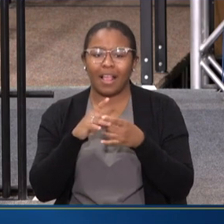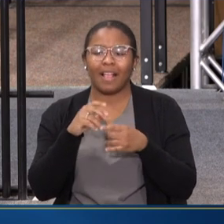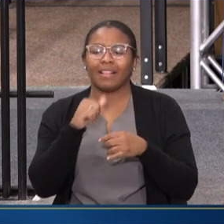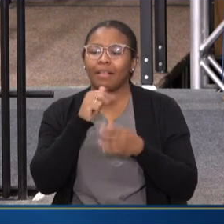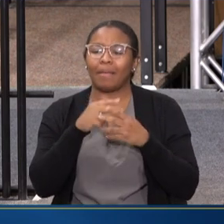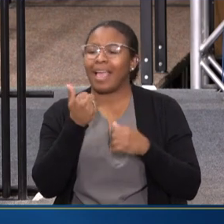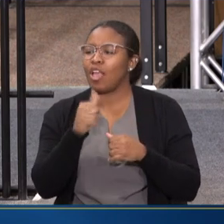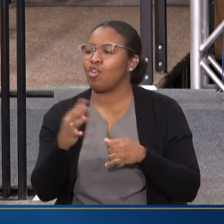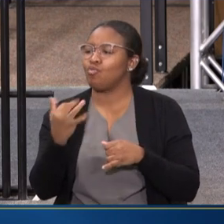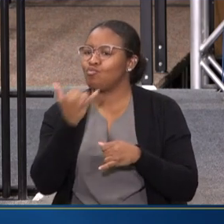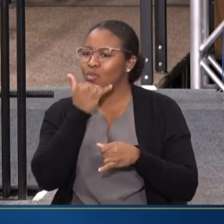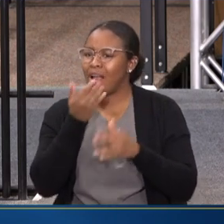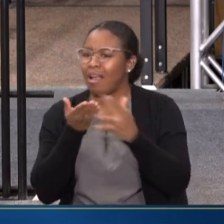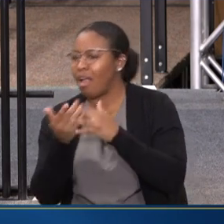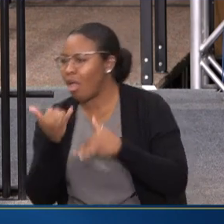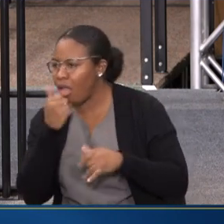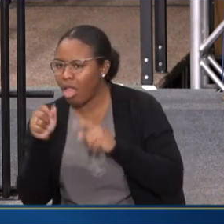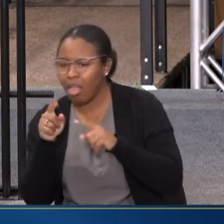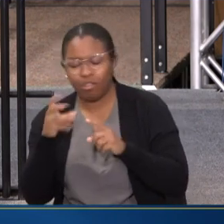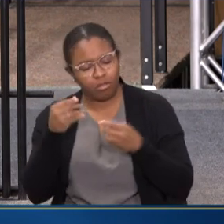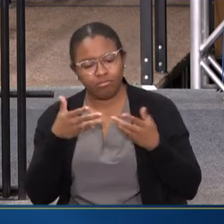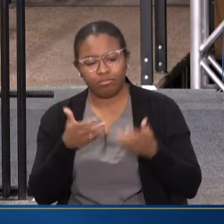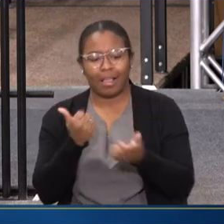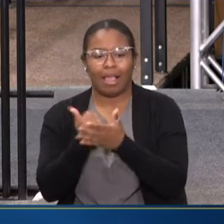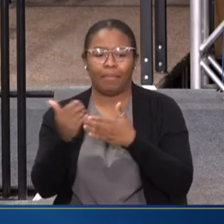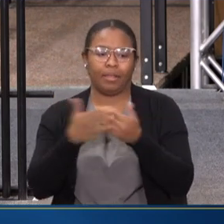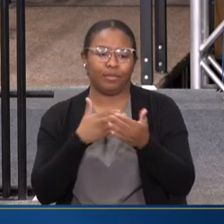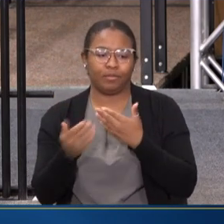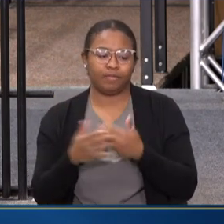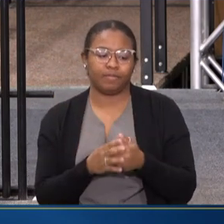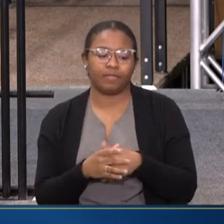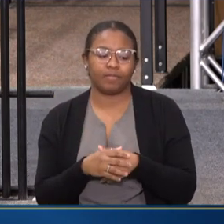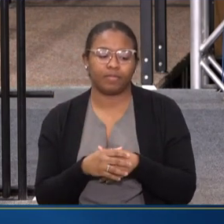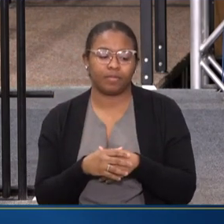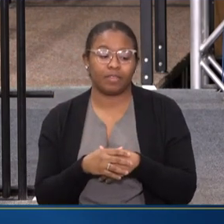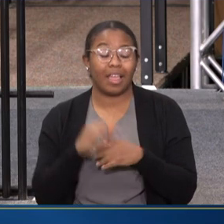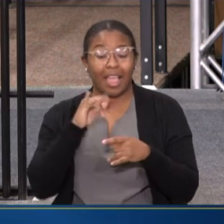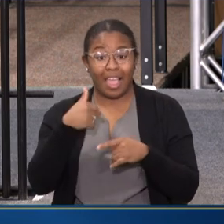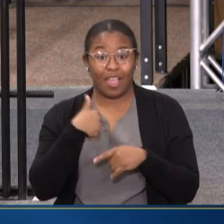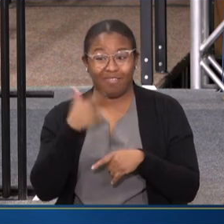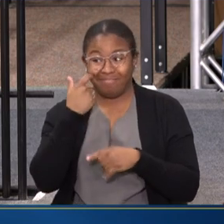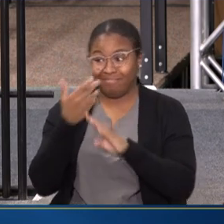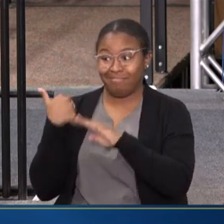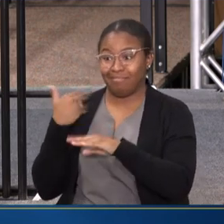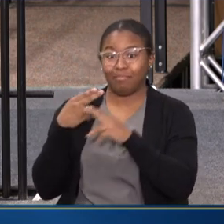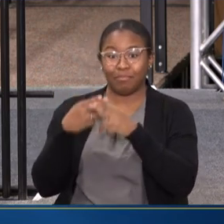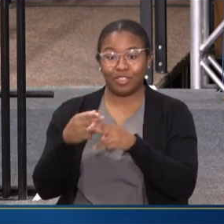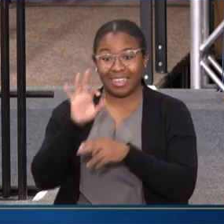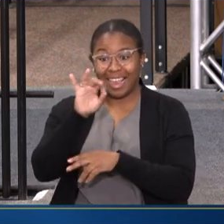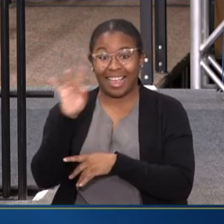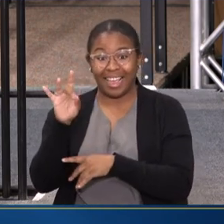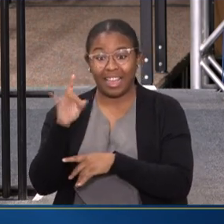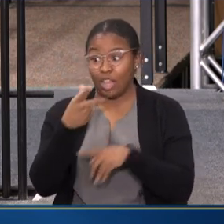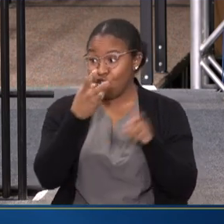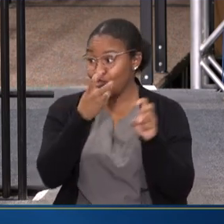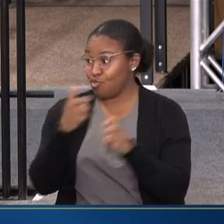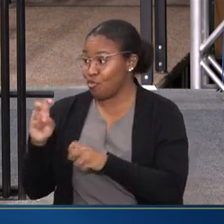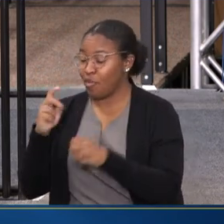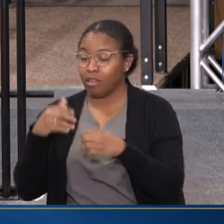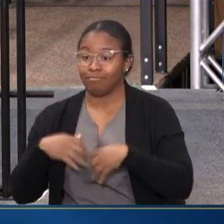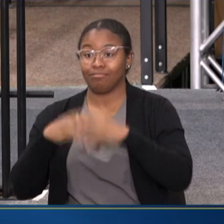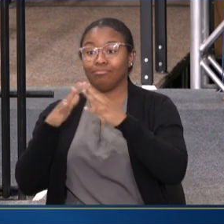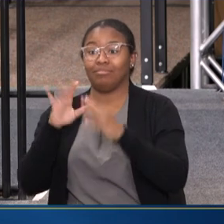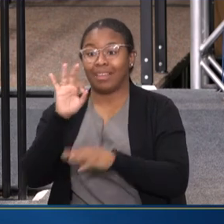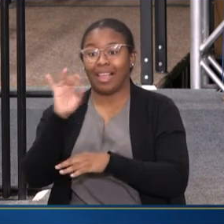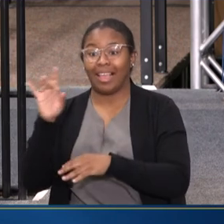ENTRY INTO SERVICES. ONE LAST INVESTMENT I'LL MENTION IS OUR 988, SO TRANSITION TO THE 988 SUICIDE AND CRISIS